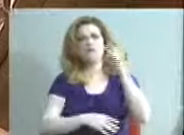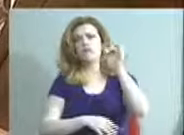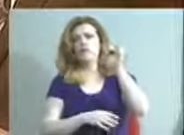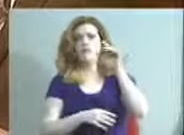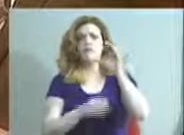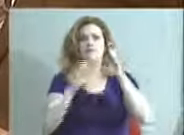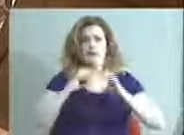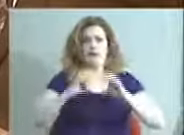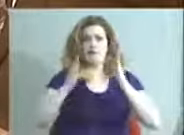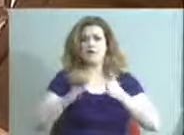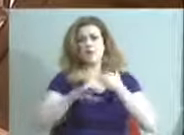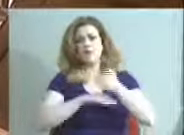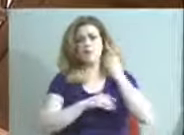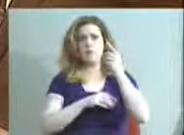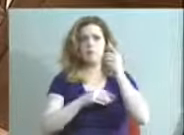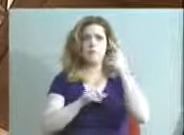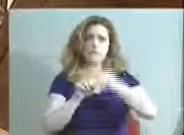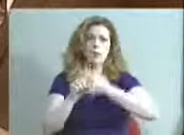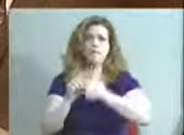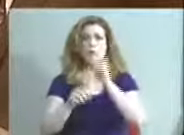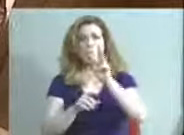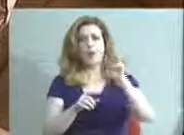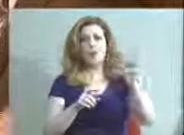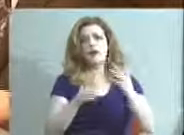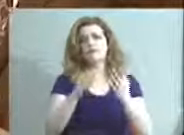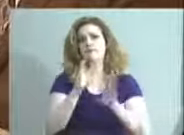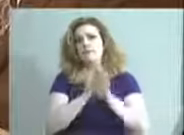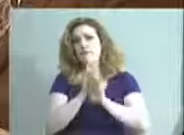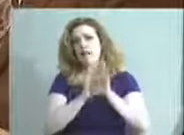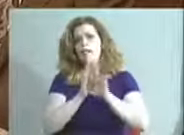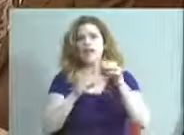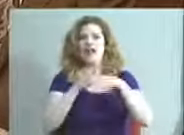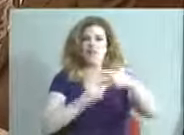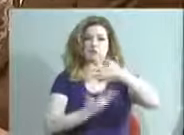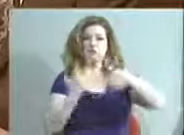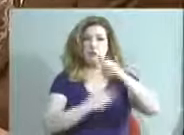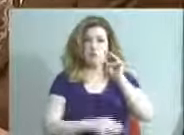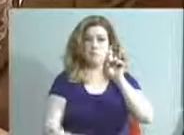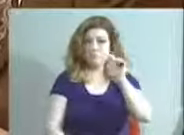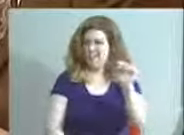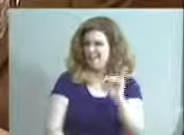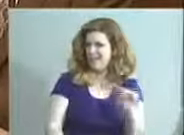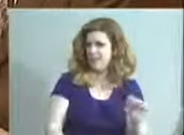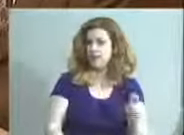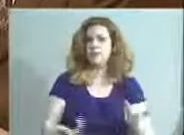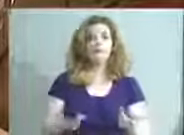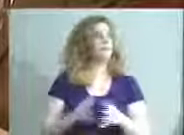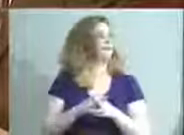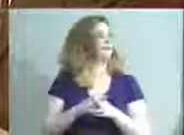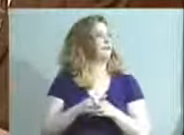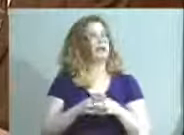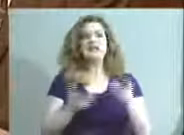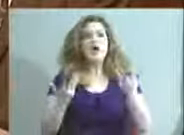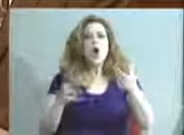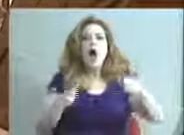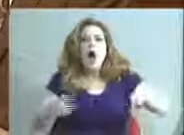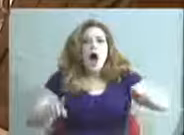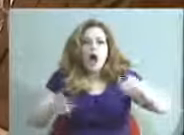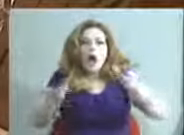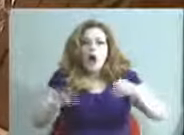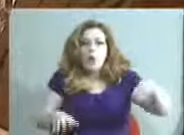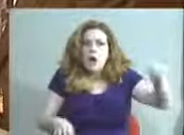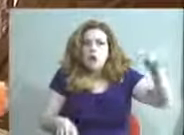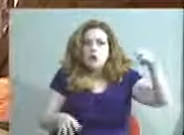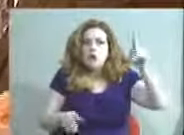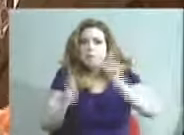course of the month for website development and social media applications as well. So I don't want to hear from anybody that kids can't learn. I